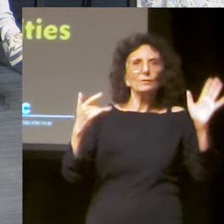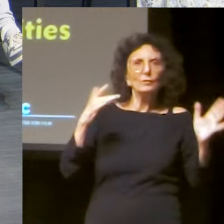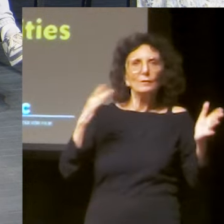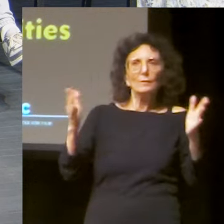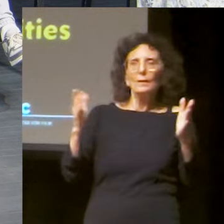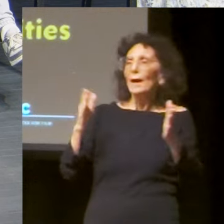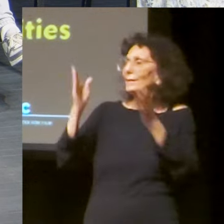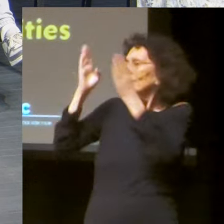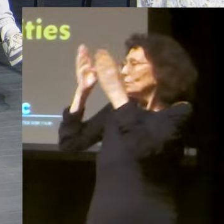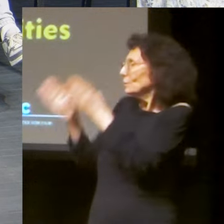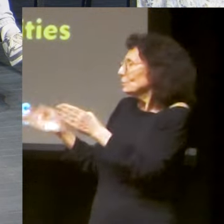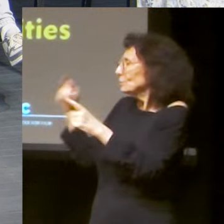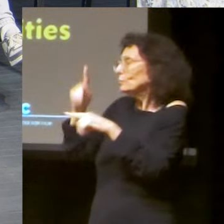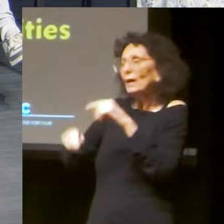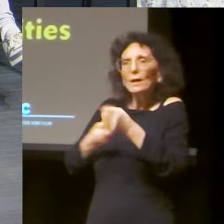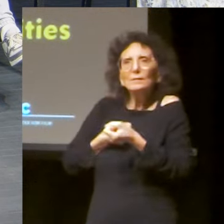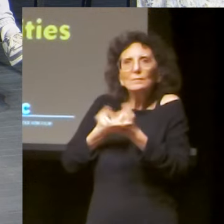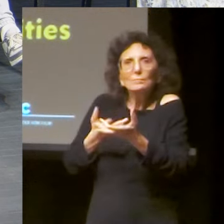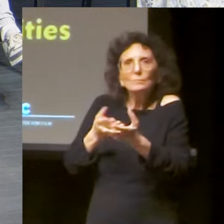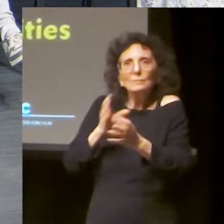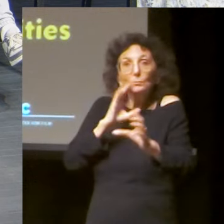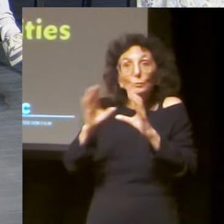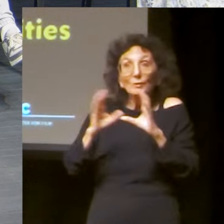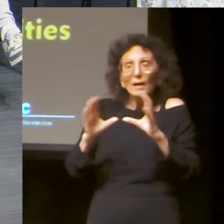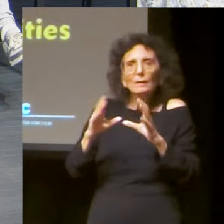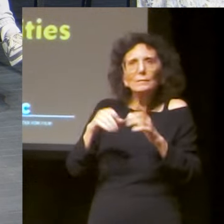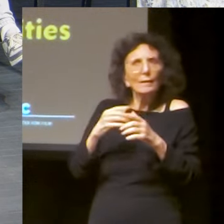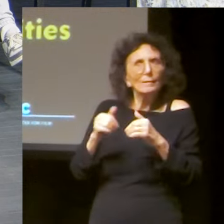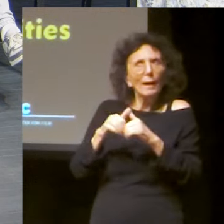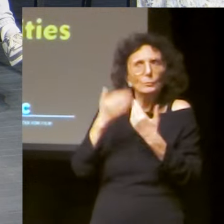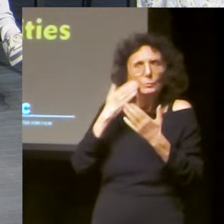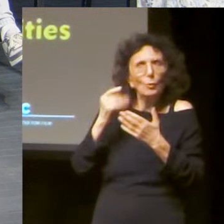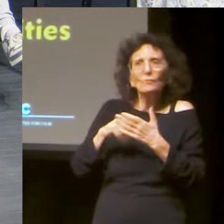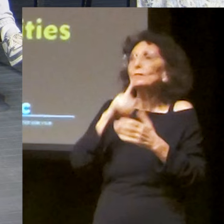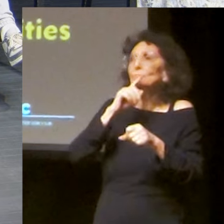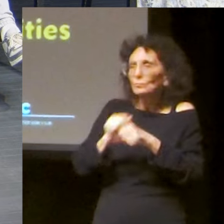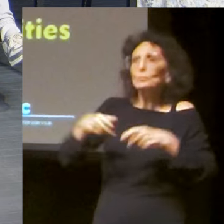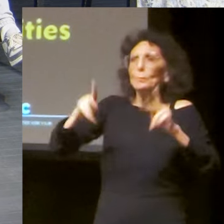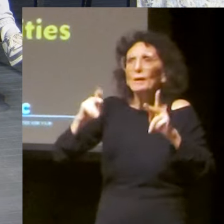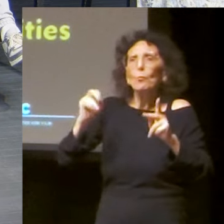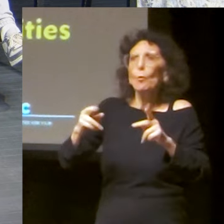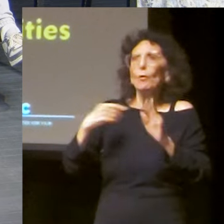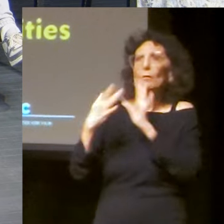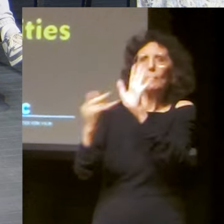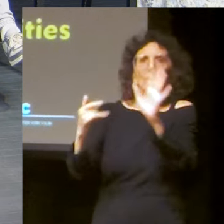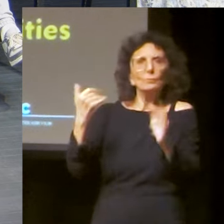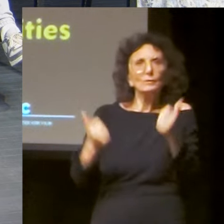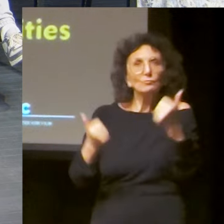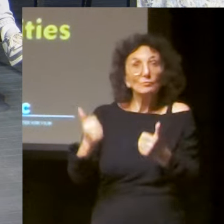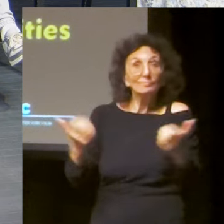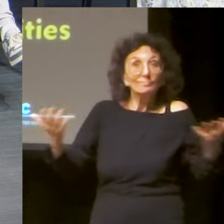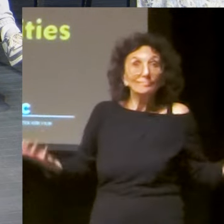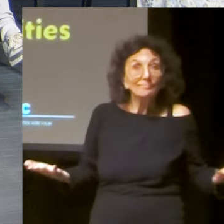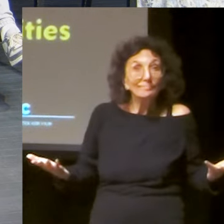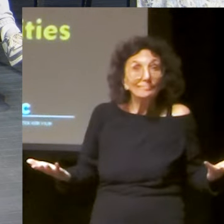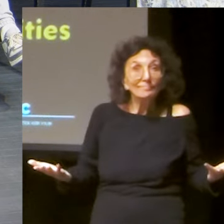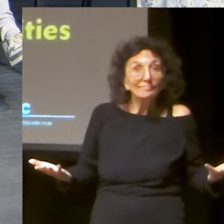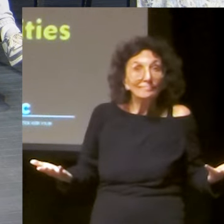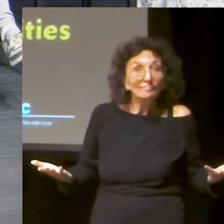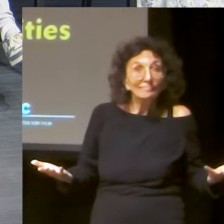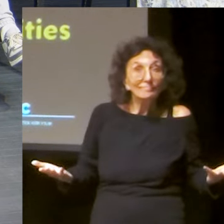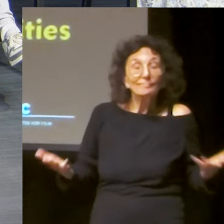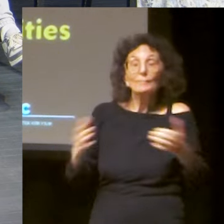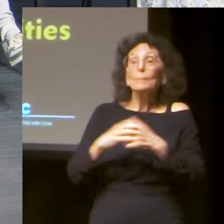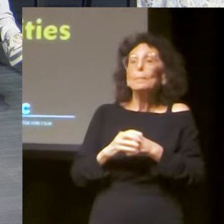is incredibly hard with, um, somebody who can't